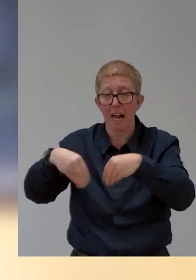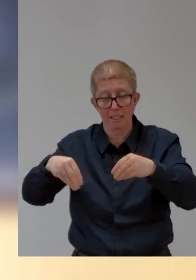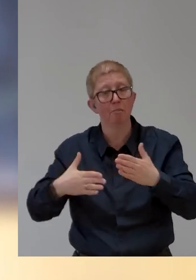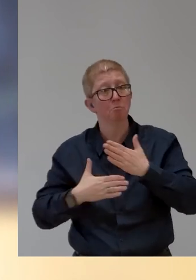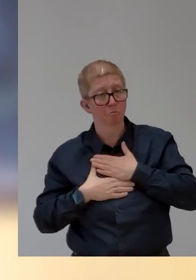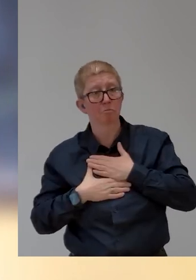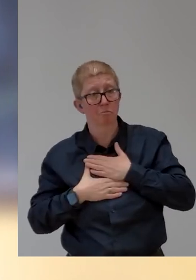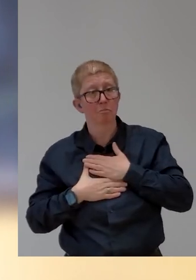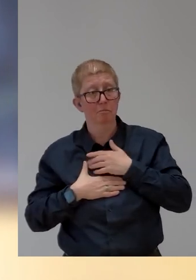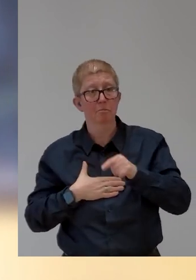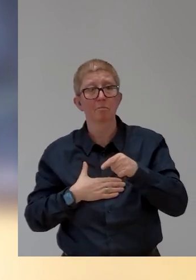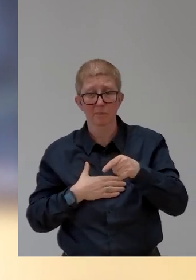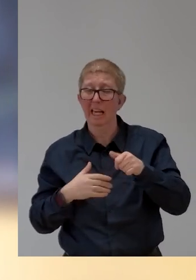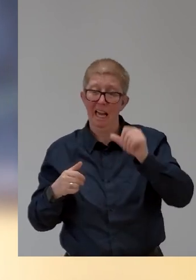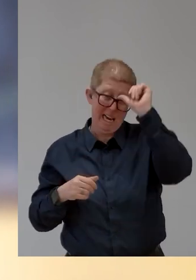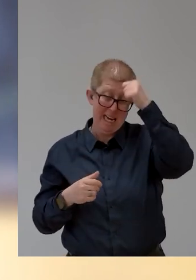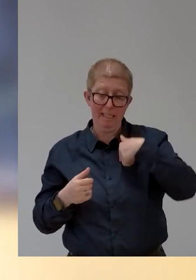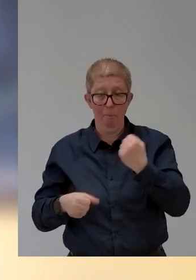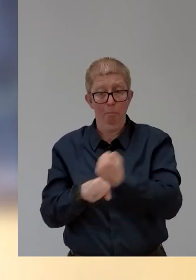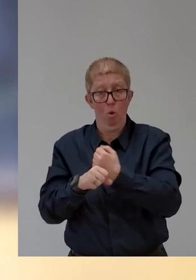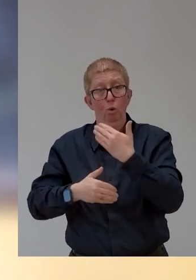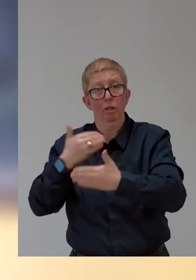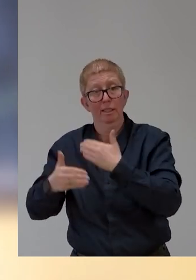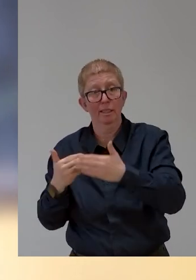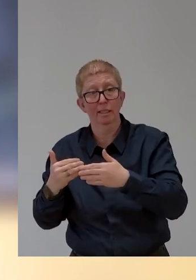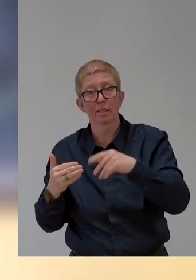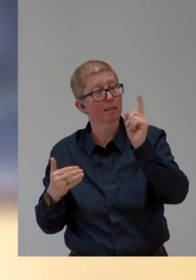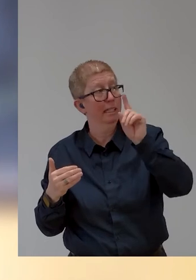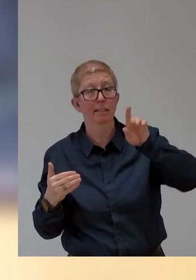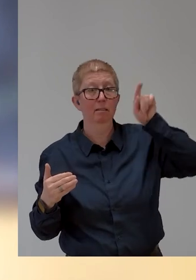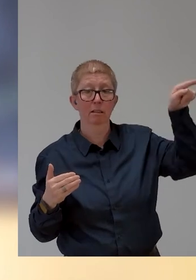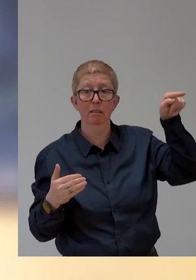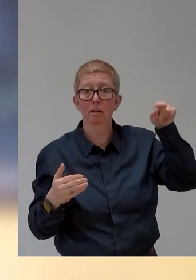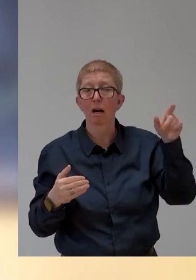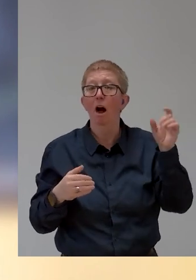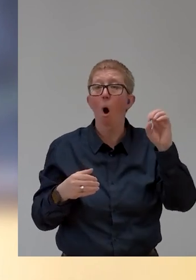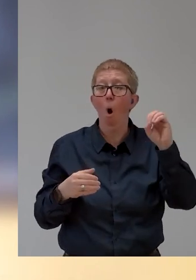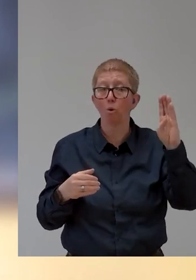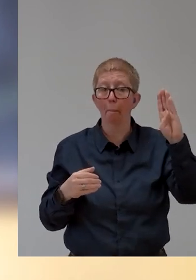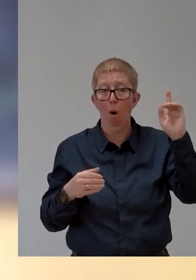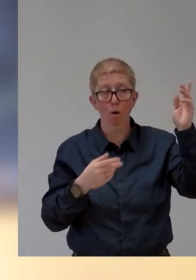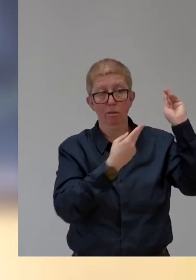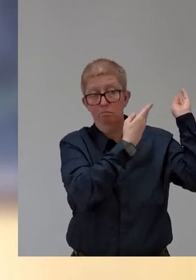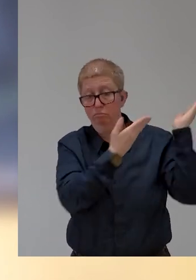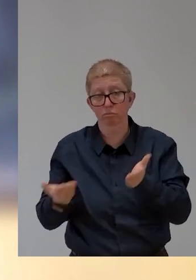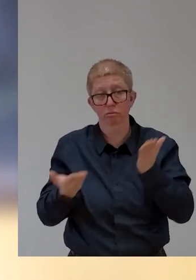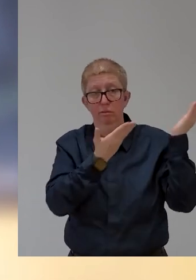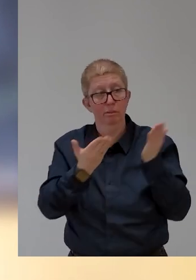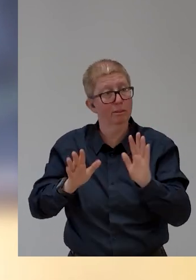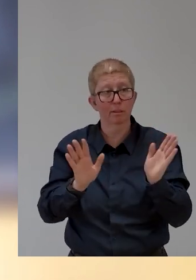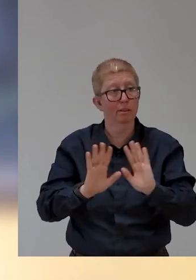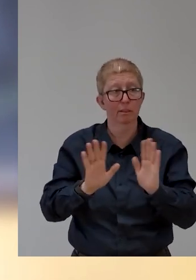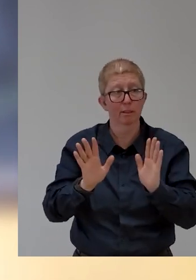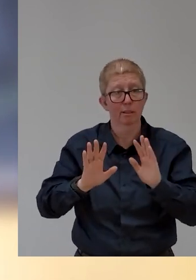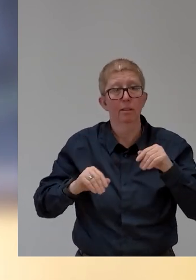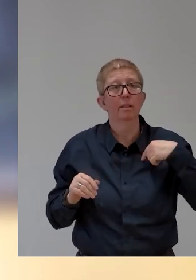supervision of experts from Otto Bock, but also free of cost. So that is something that is not happening anywhere in the world that Otto